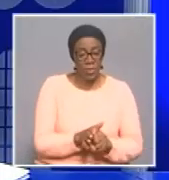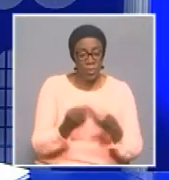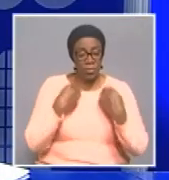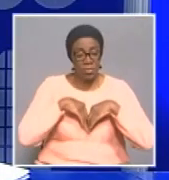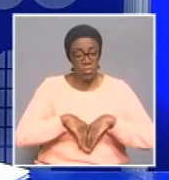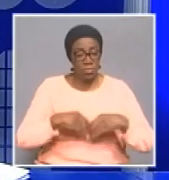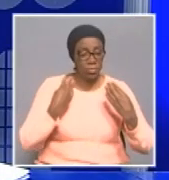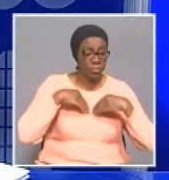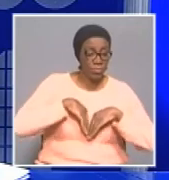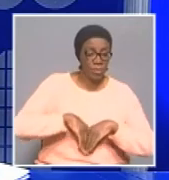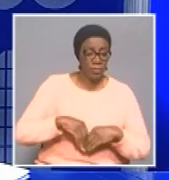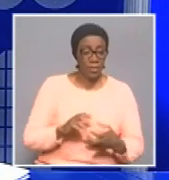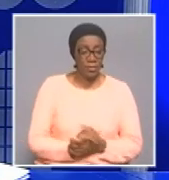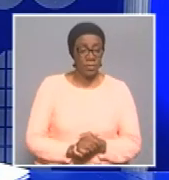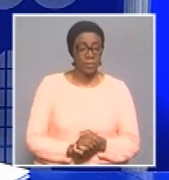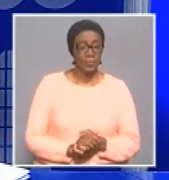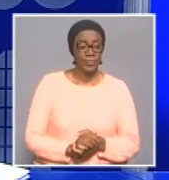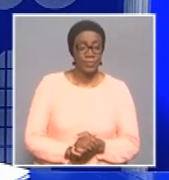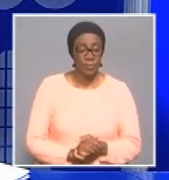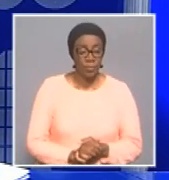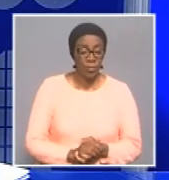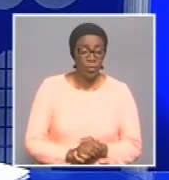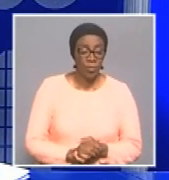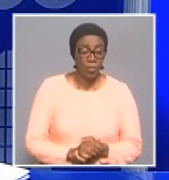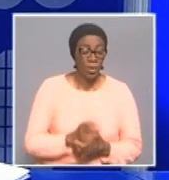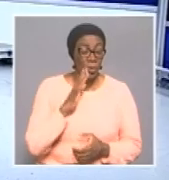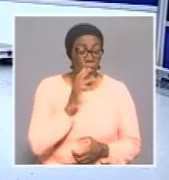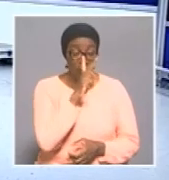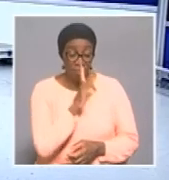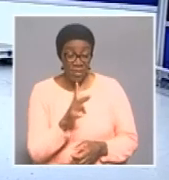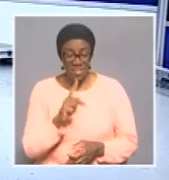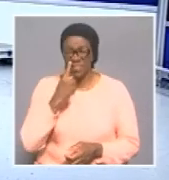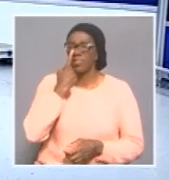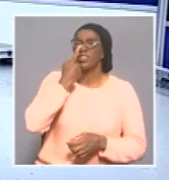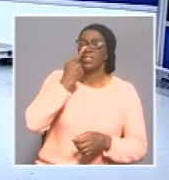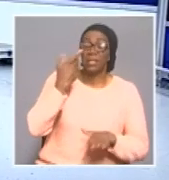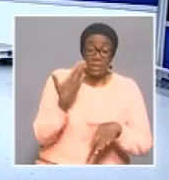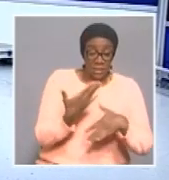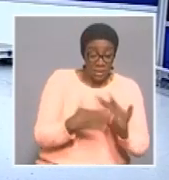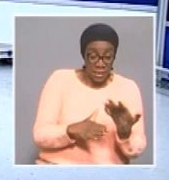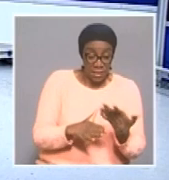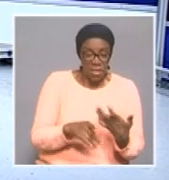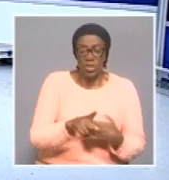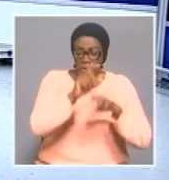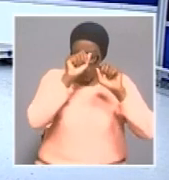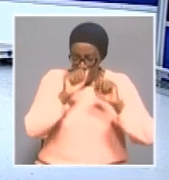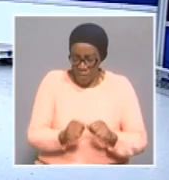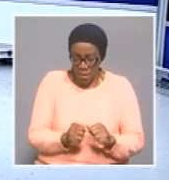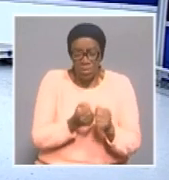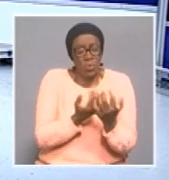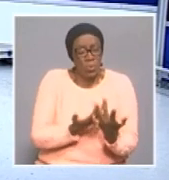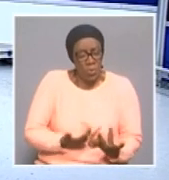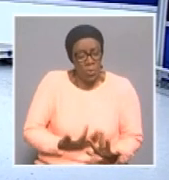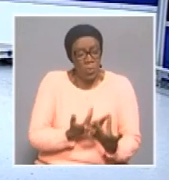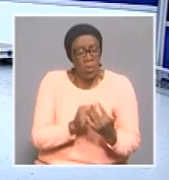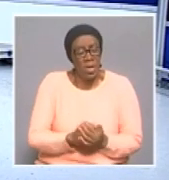when people are tested, once you are tested, beneath you do not have your results, you must be safe for a time.